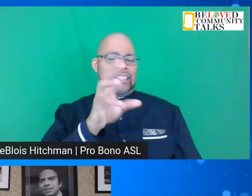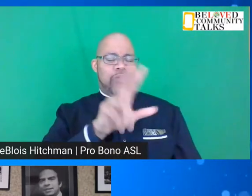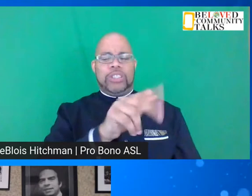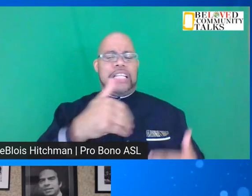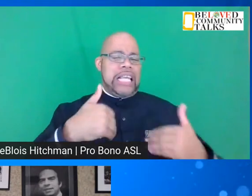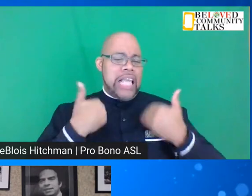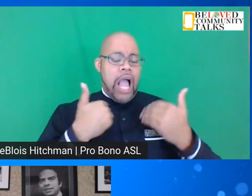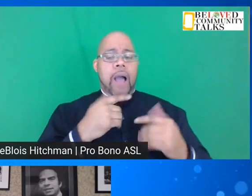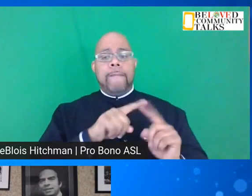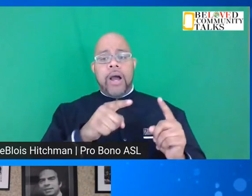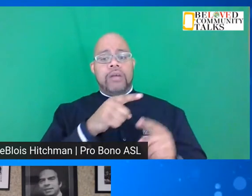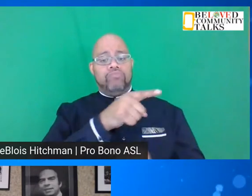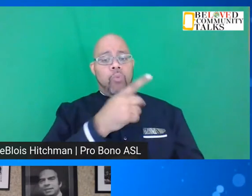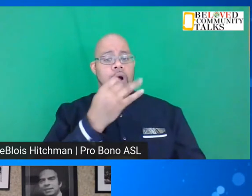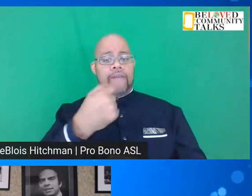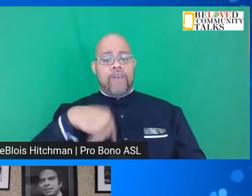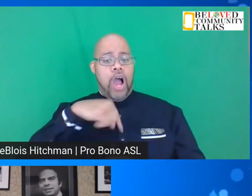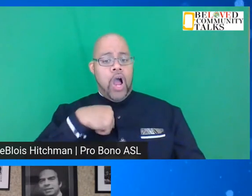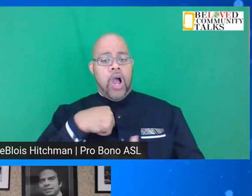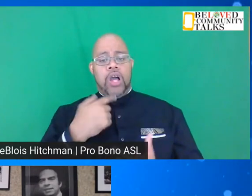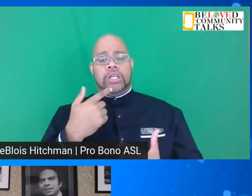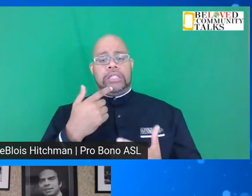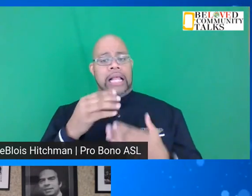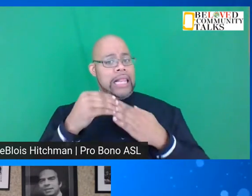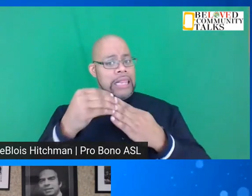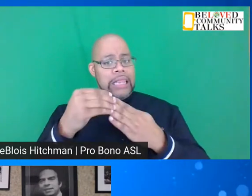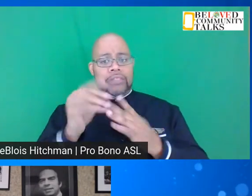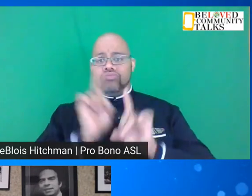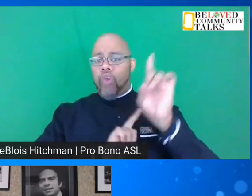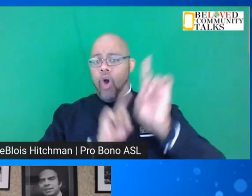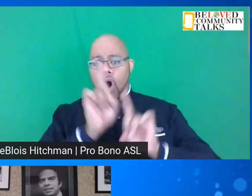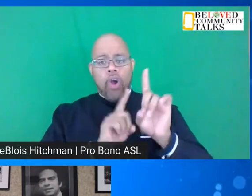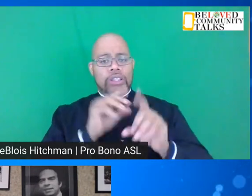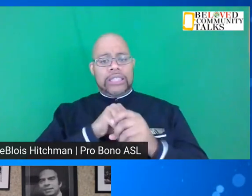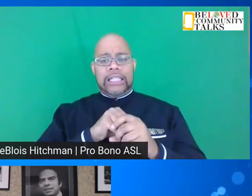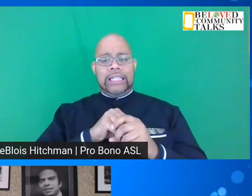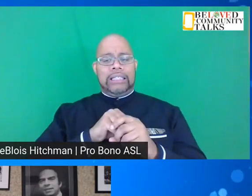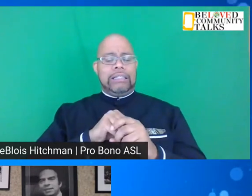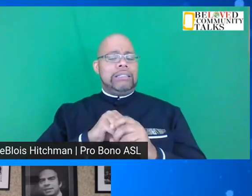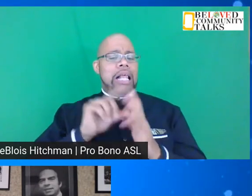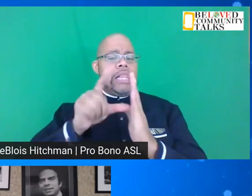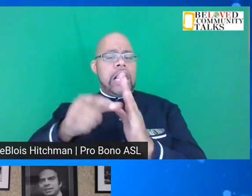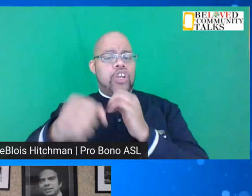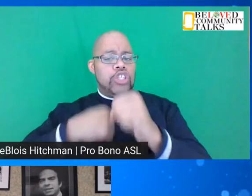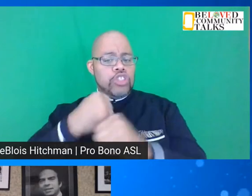but who was one of our leading stars in the later years.